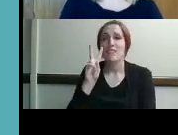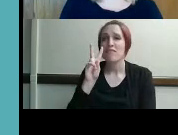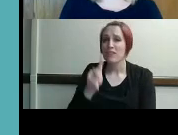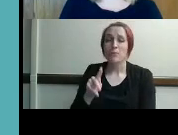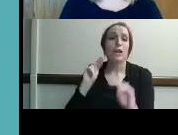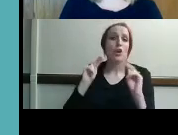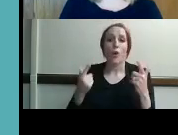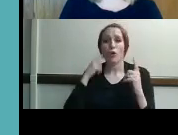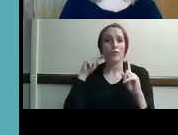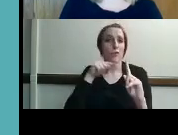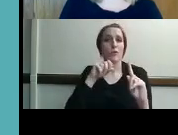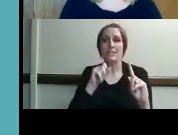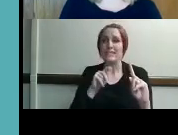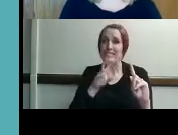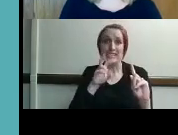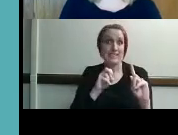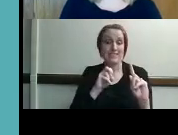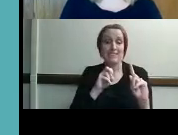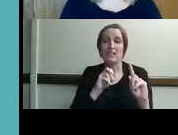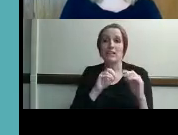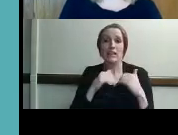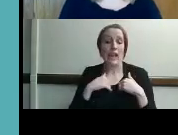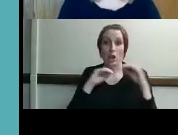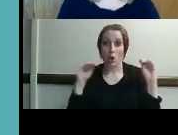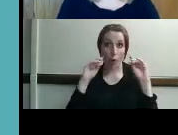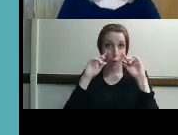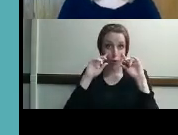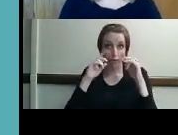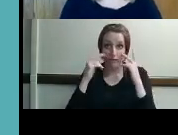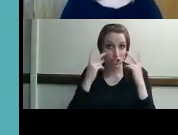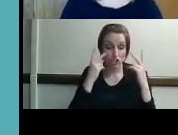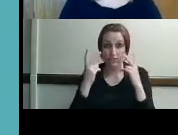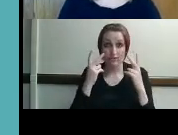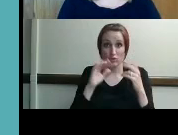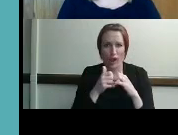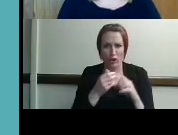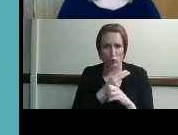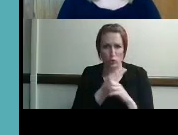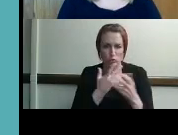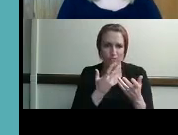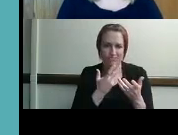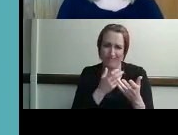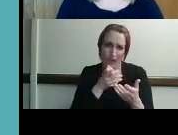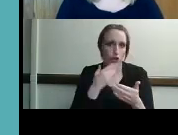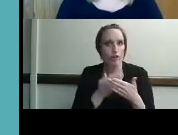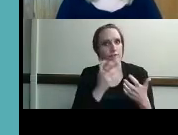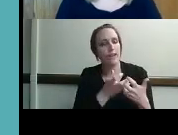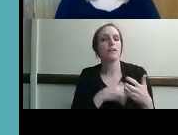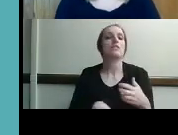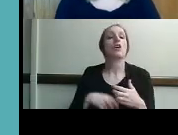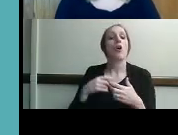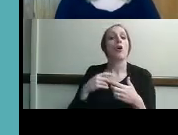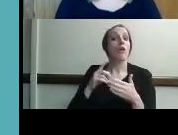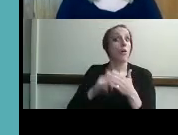uh he could not use a video phone because he had no vision so the solution that we came up with for steve is